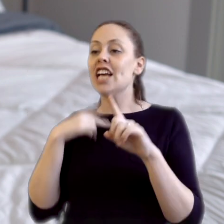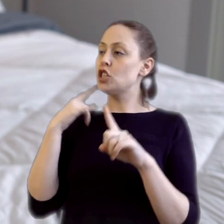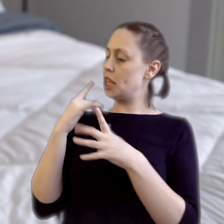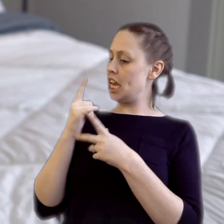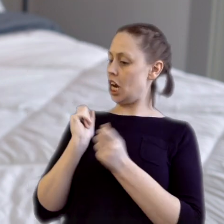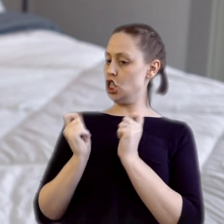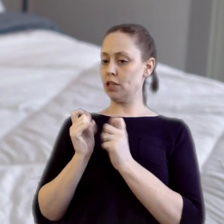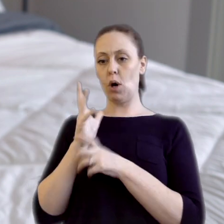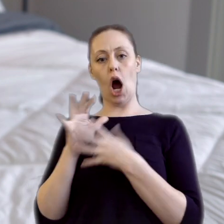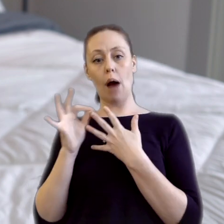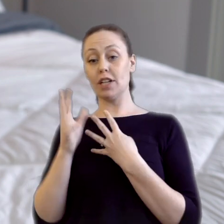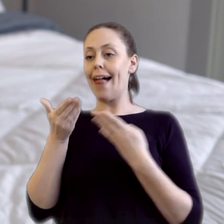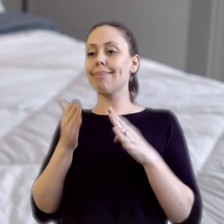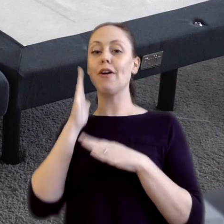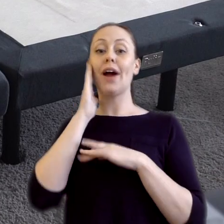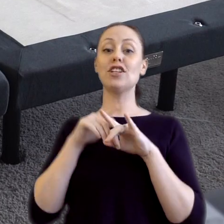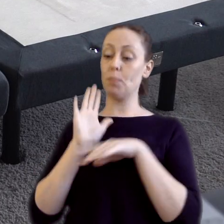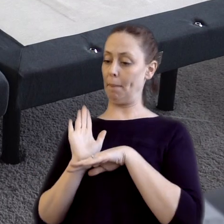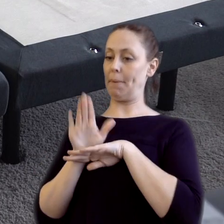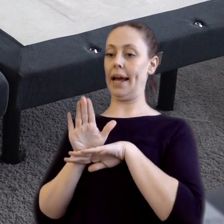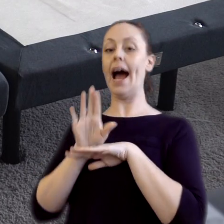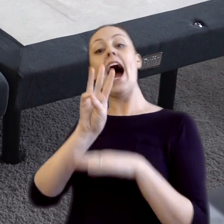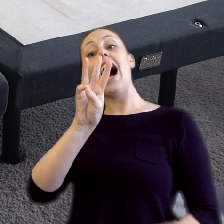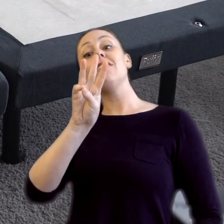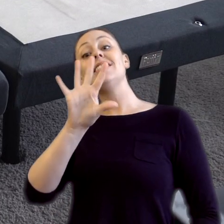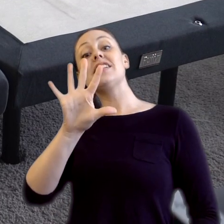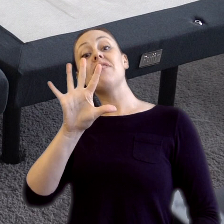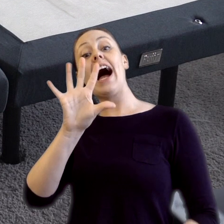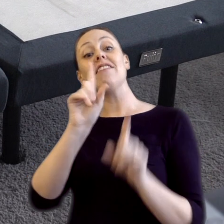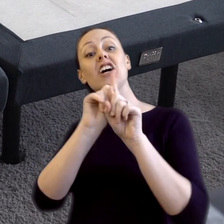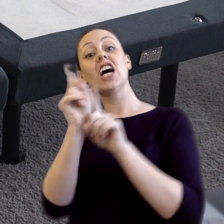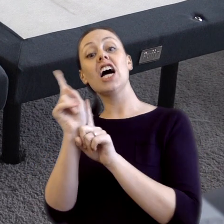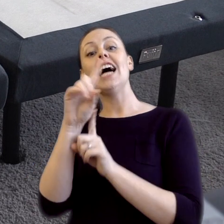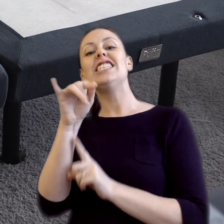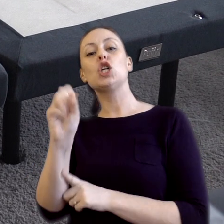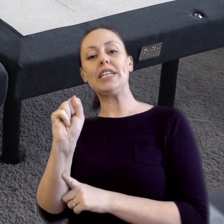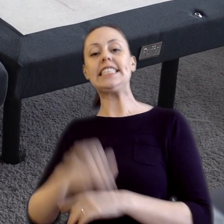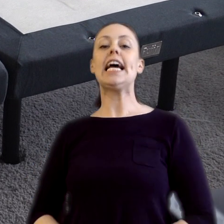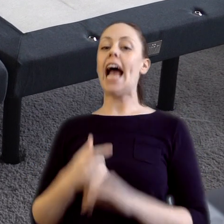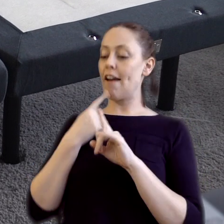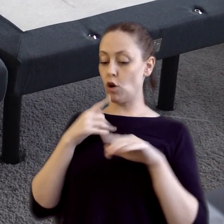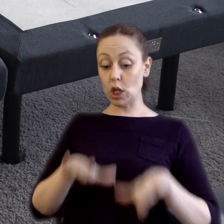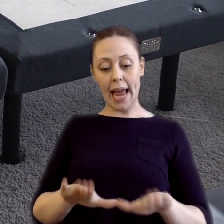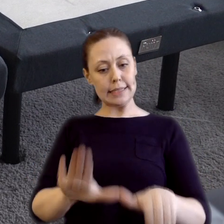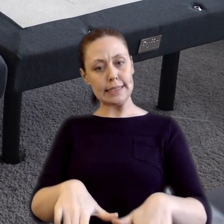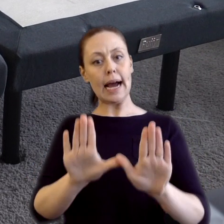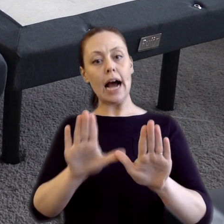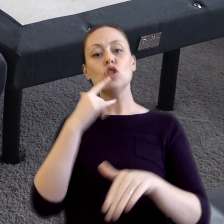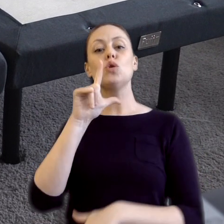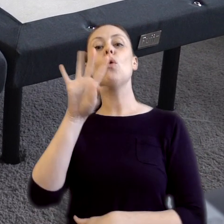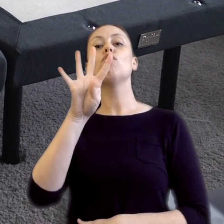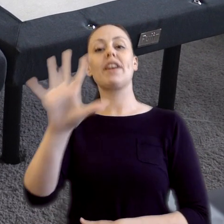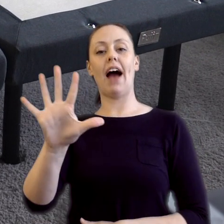options allow your head to be raised to a maximum of 65 degrees. And the legs to 45 degrees.